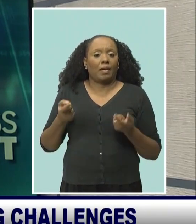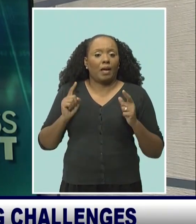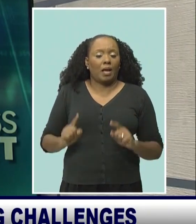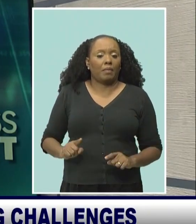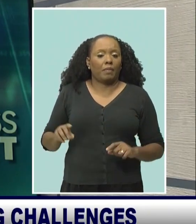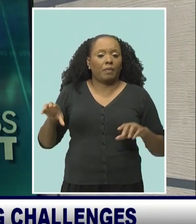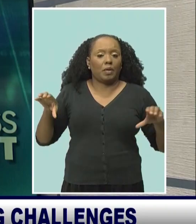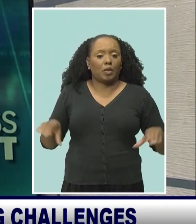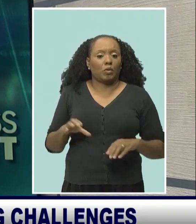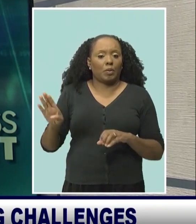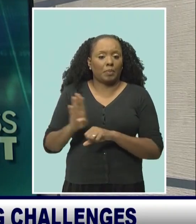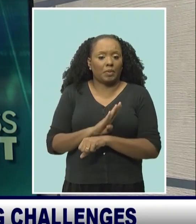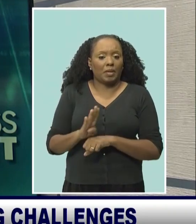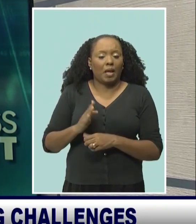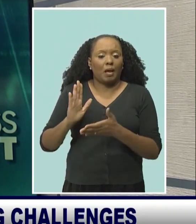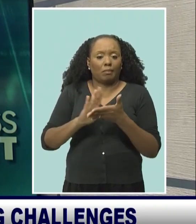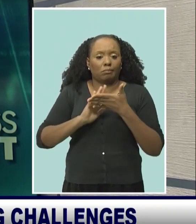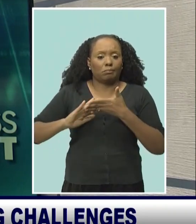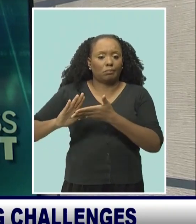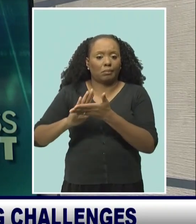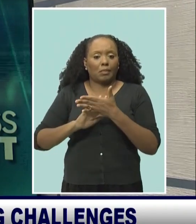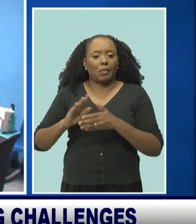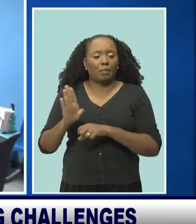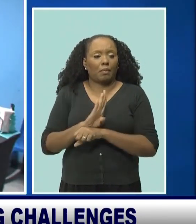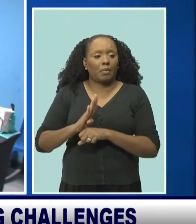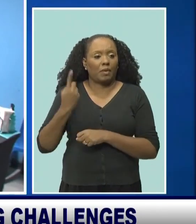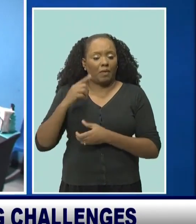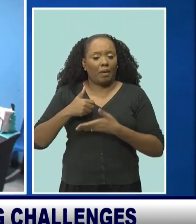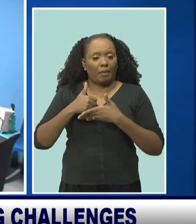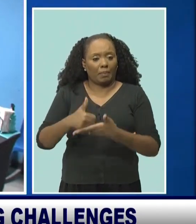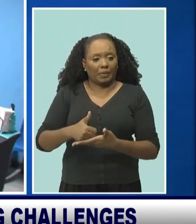business and congratulated Corporate Barbados for its assistance.